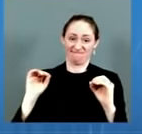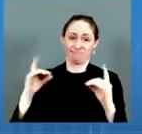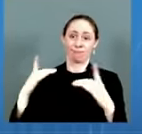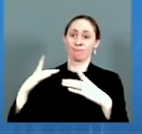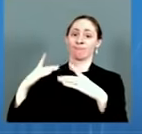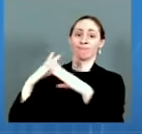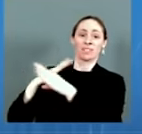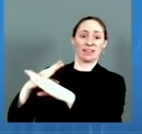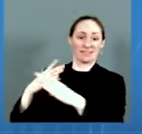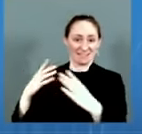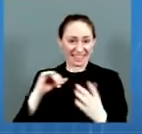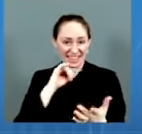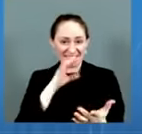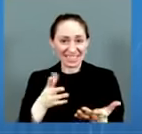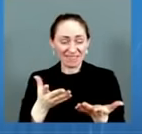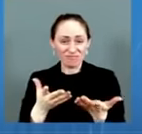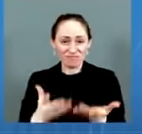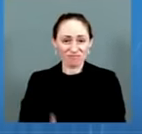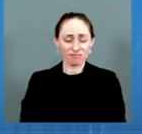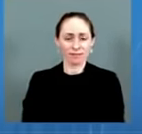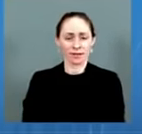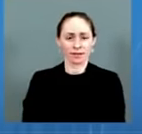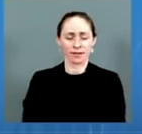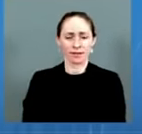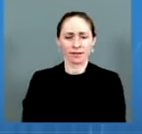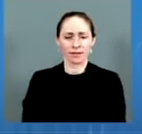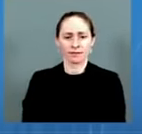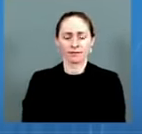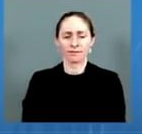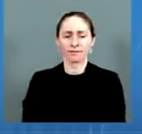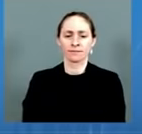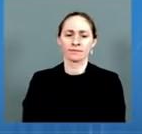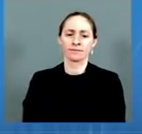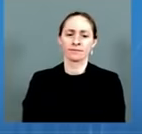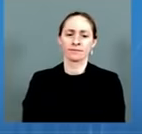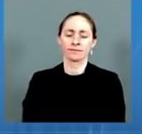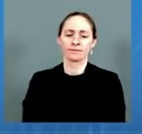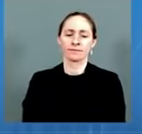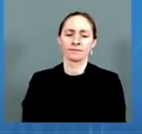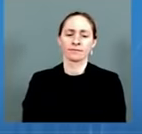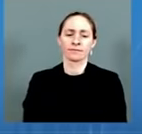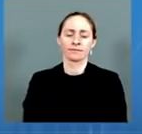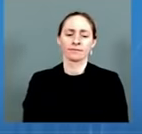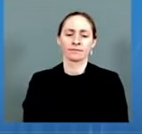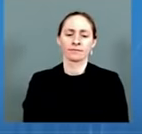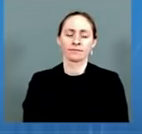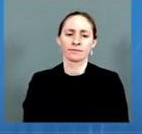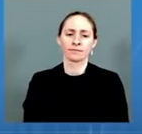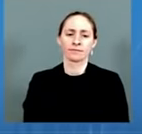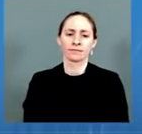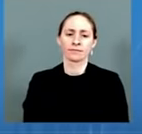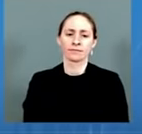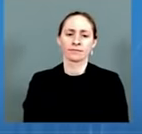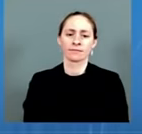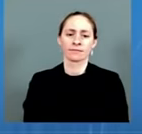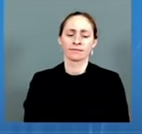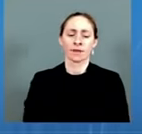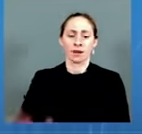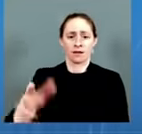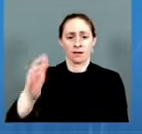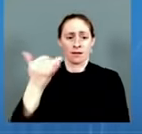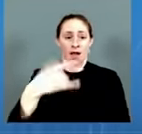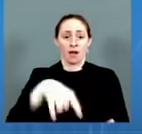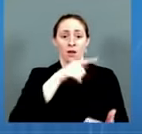you look in general at a population level, that younger individuals have a much more robust immune response than adults,